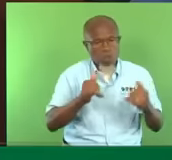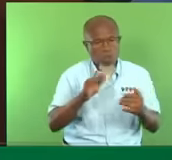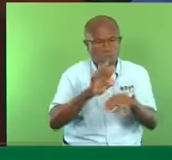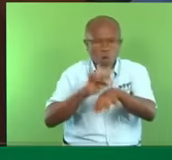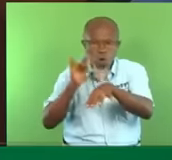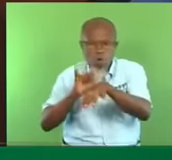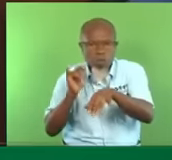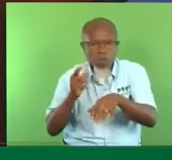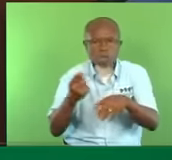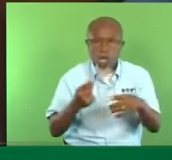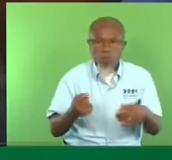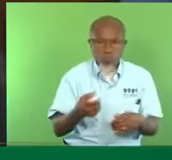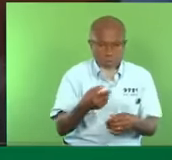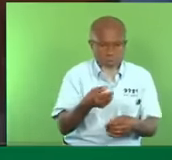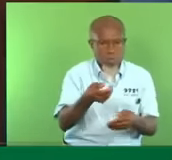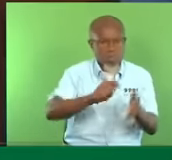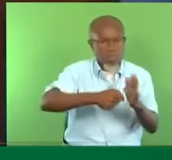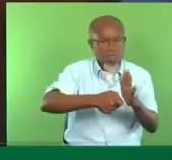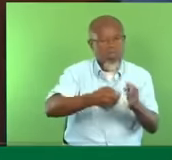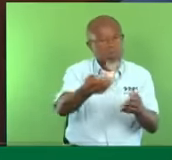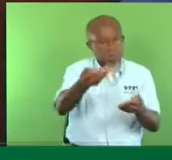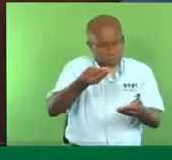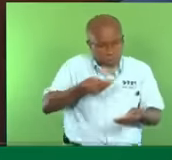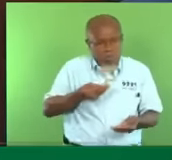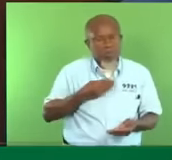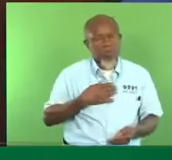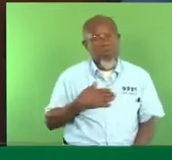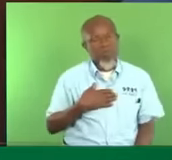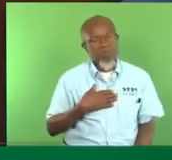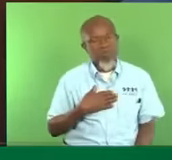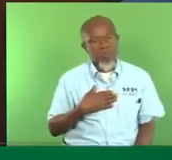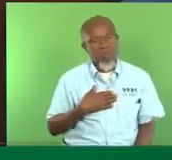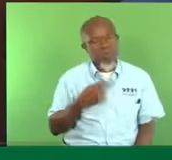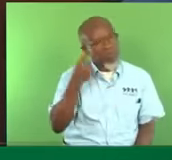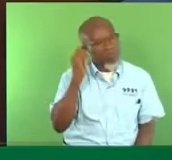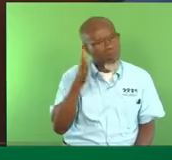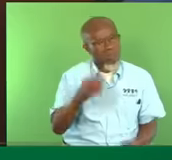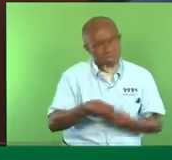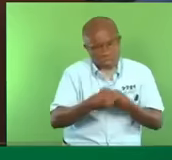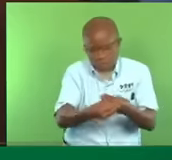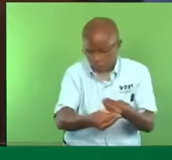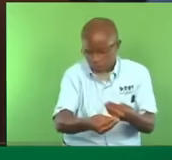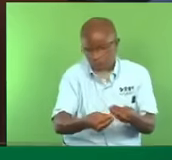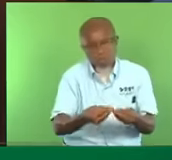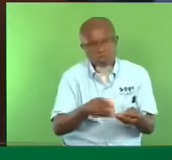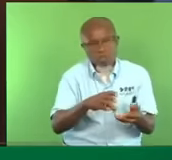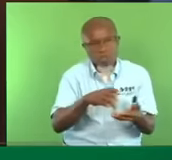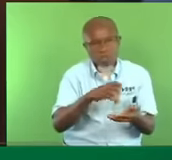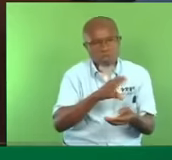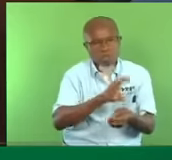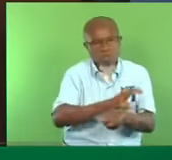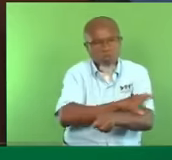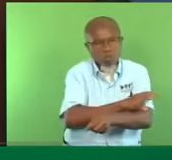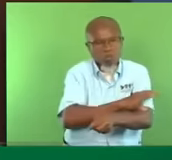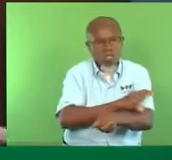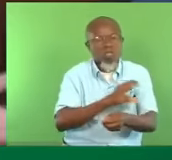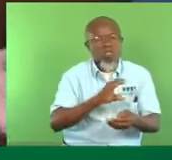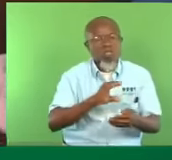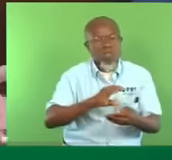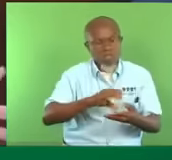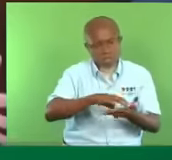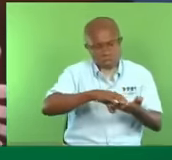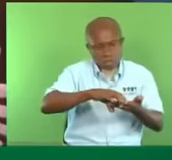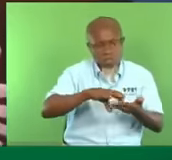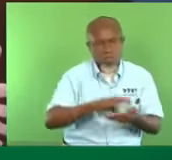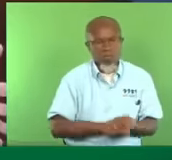Now, I don't know what to say again. I think they should give out computer cards or something. They take back the keys from the people